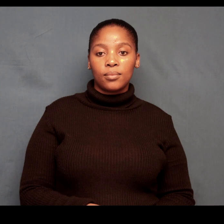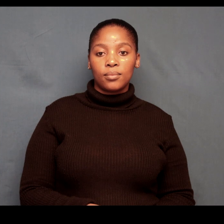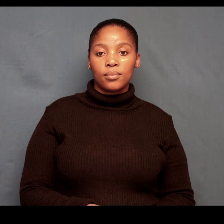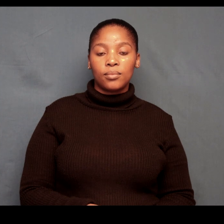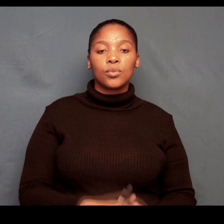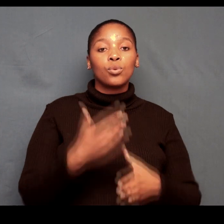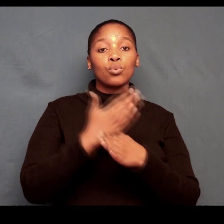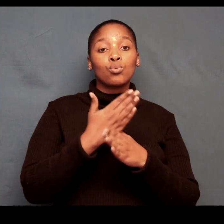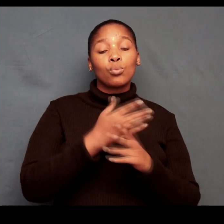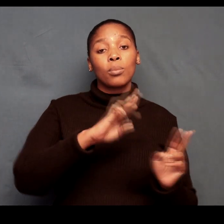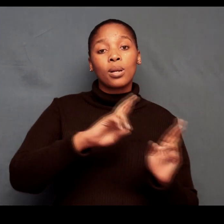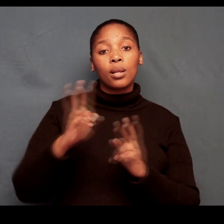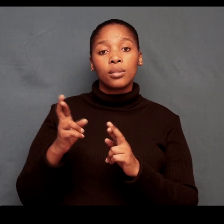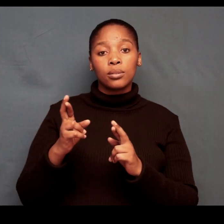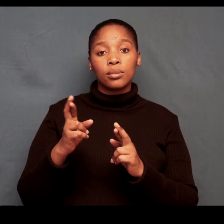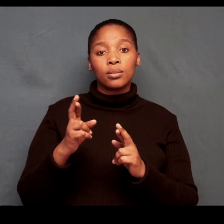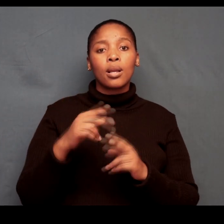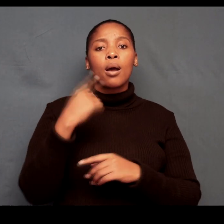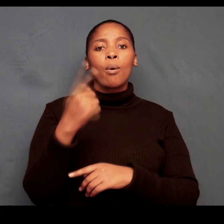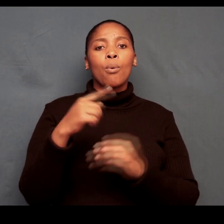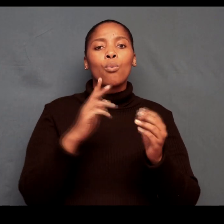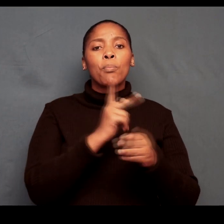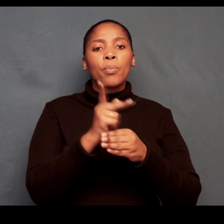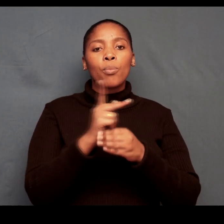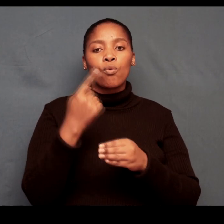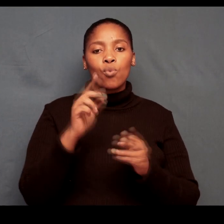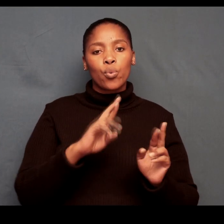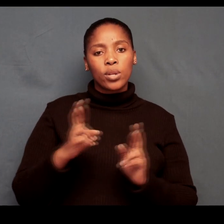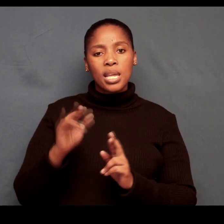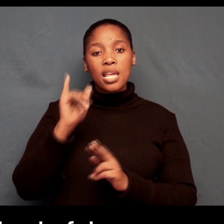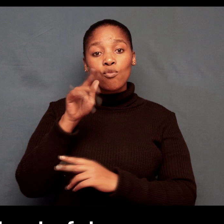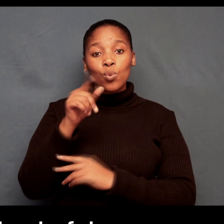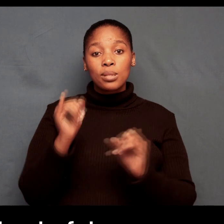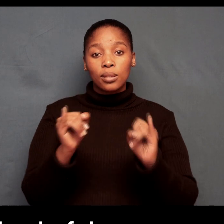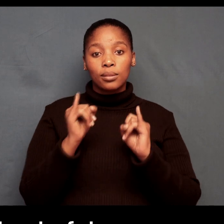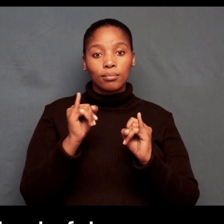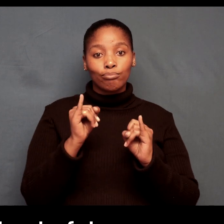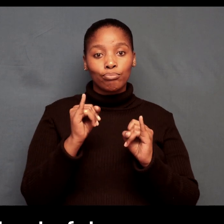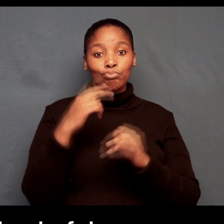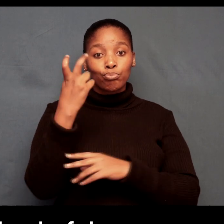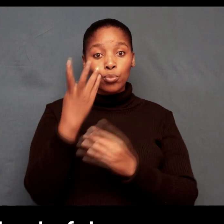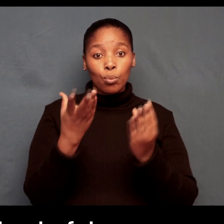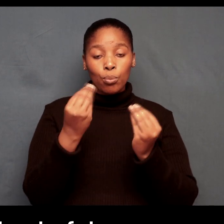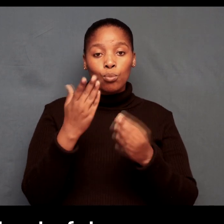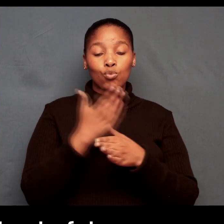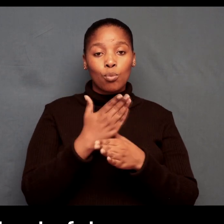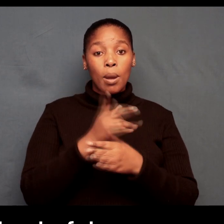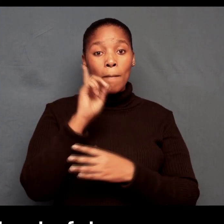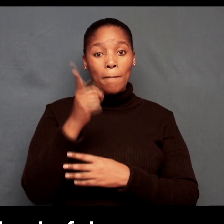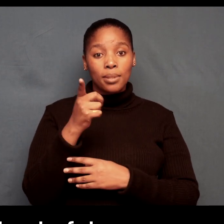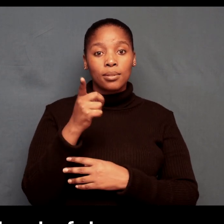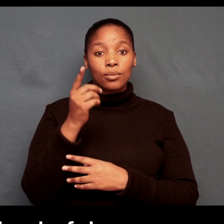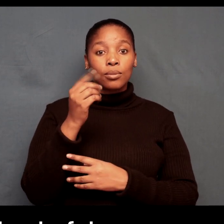job readiness is all about being ready if you are serious about finding a job you need to ensure that you are ready to submit your